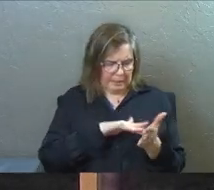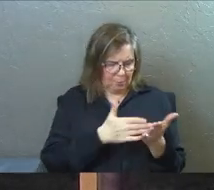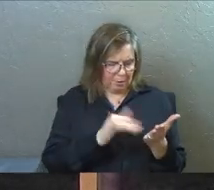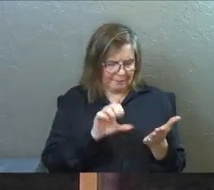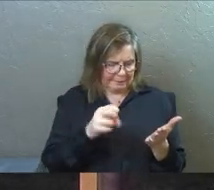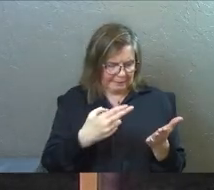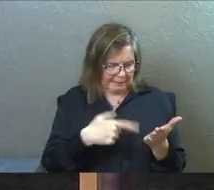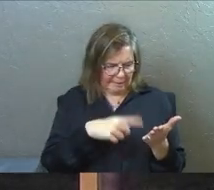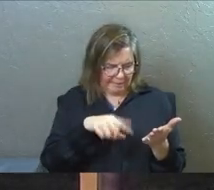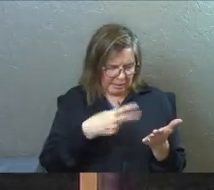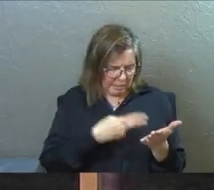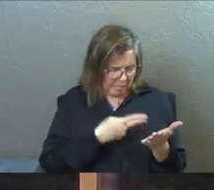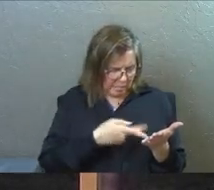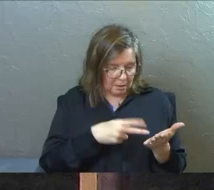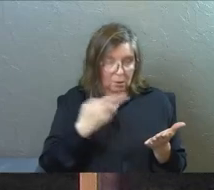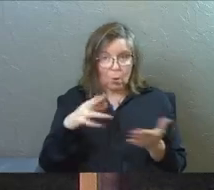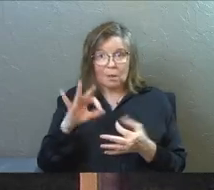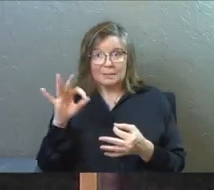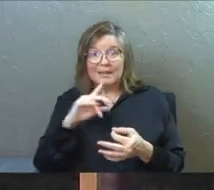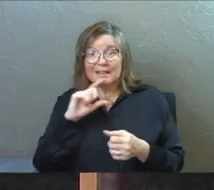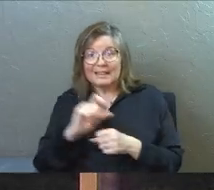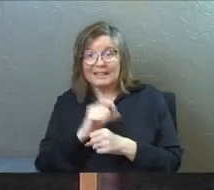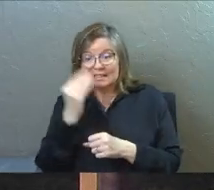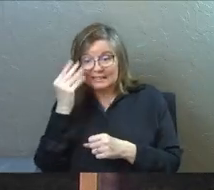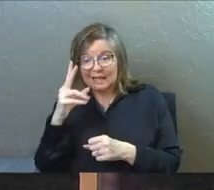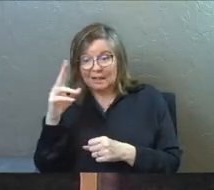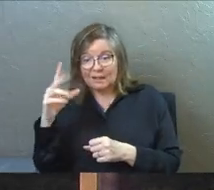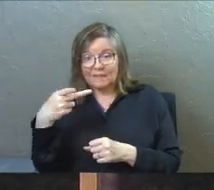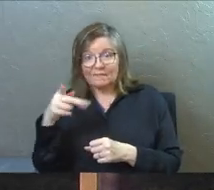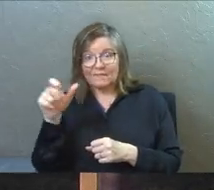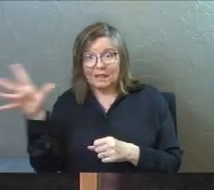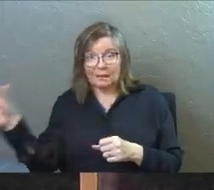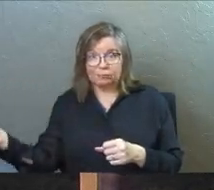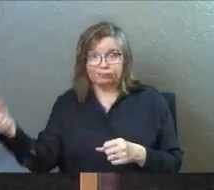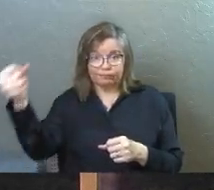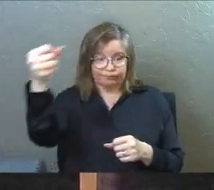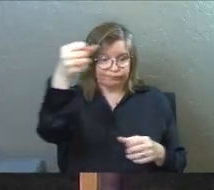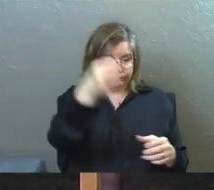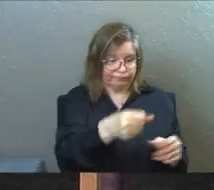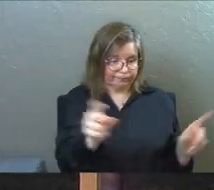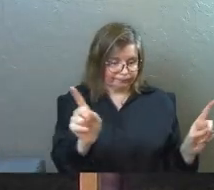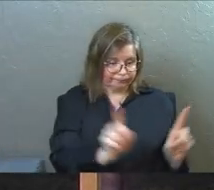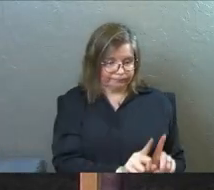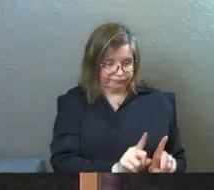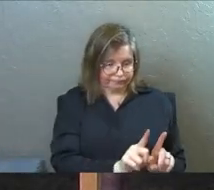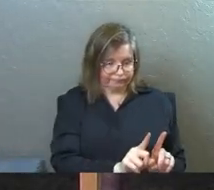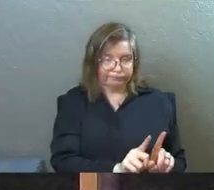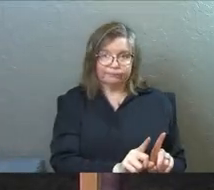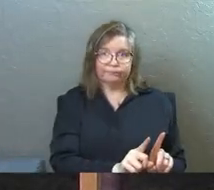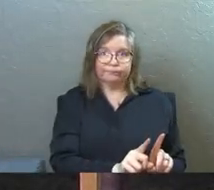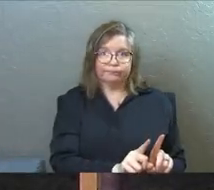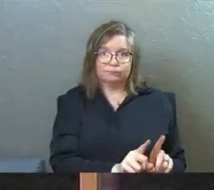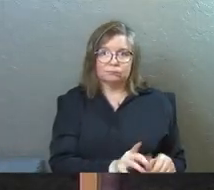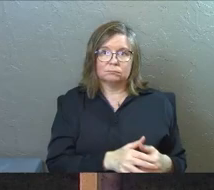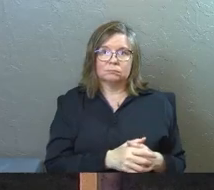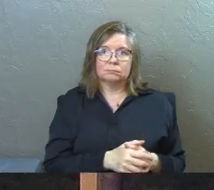can't figure it out and so the Holy Spirit literally teleports Philip the evangelist right next to his chariot.